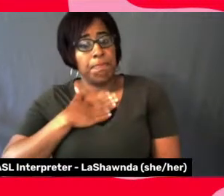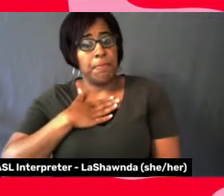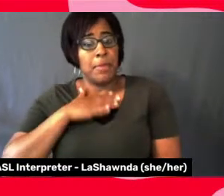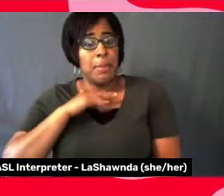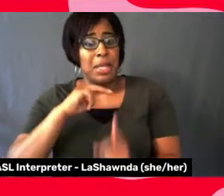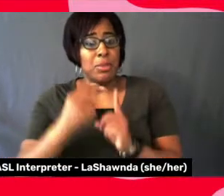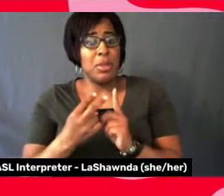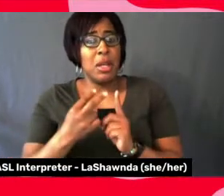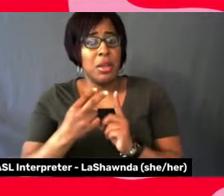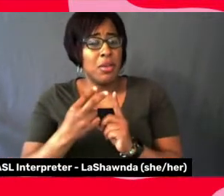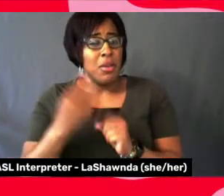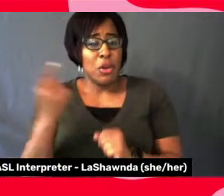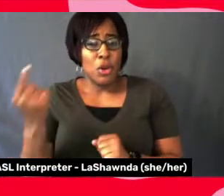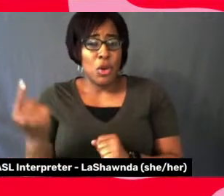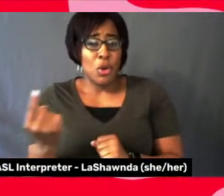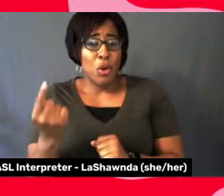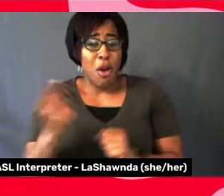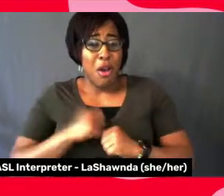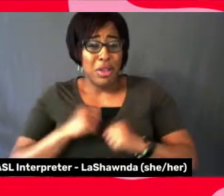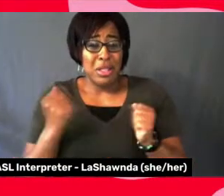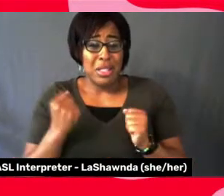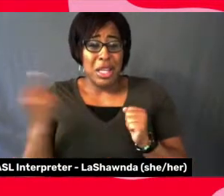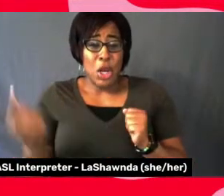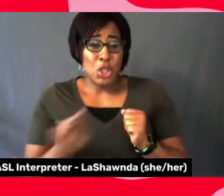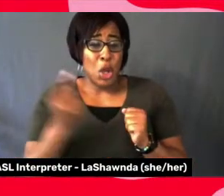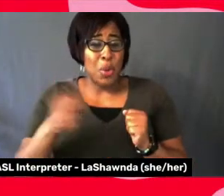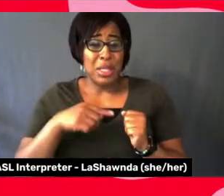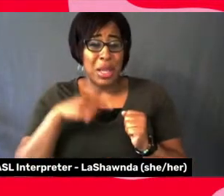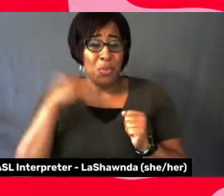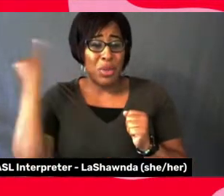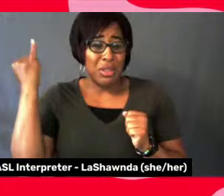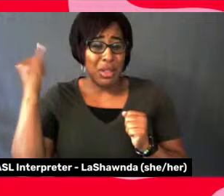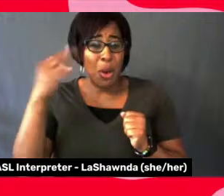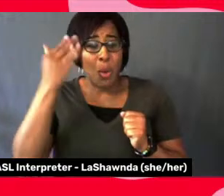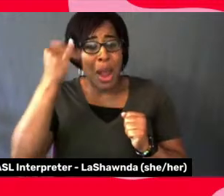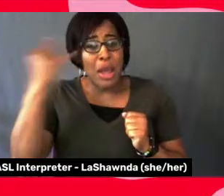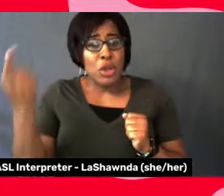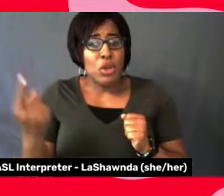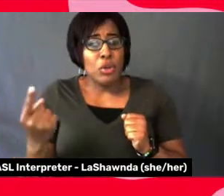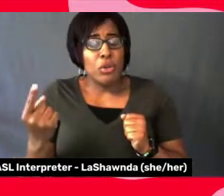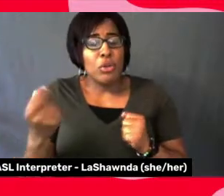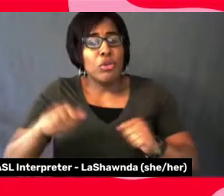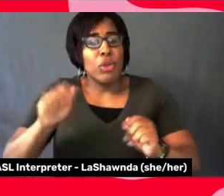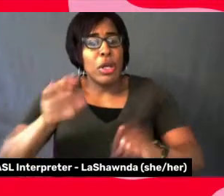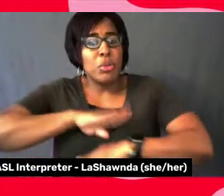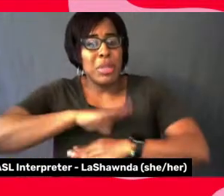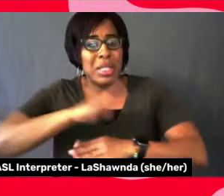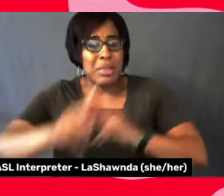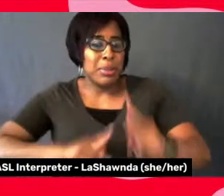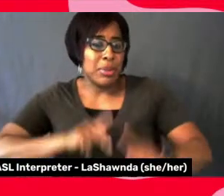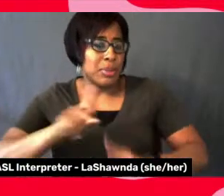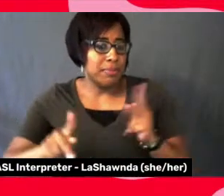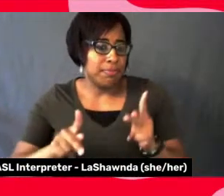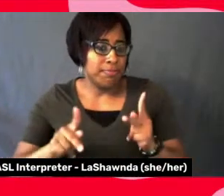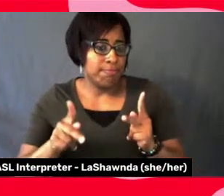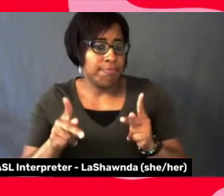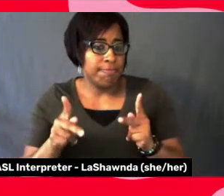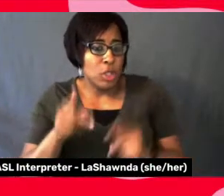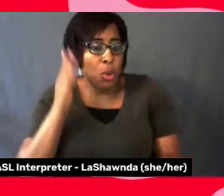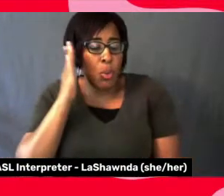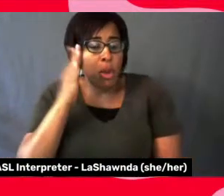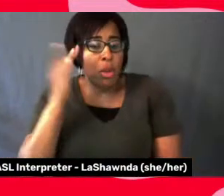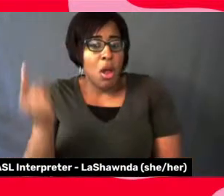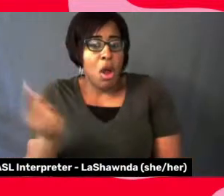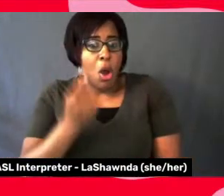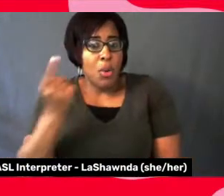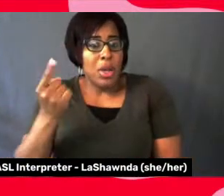always at risk because of the very factors of trying to please people. There is always going to be somebody that